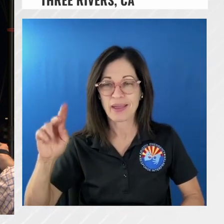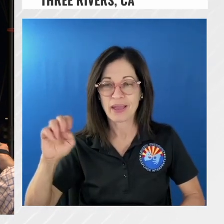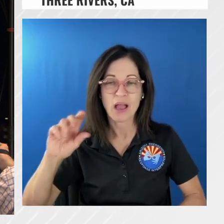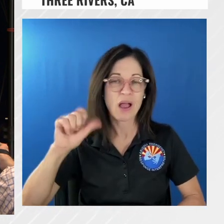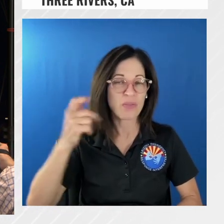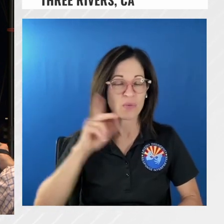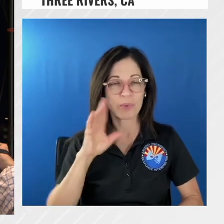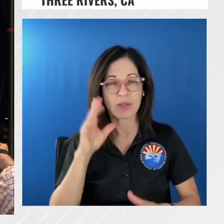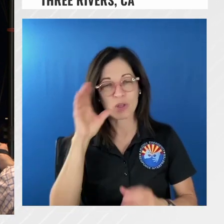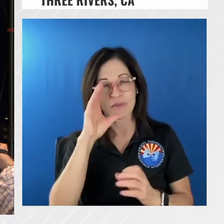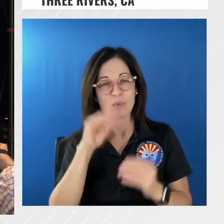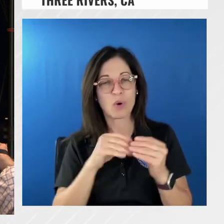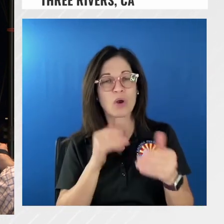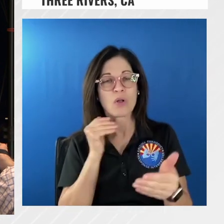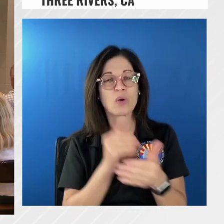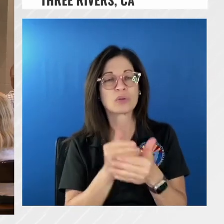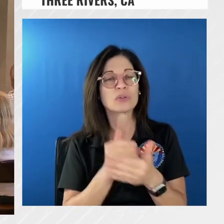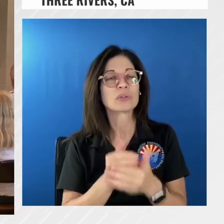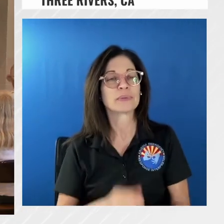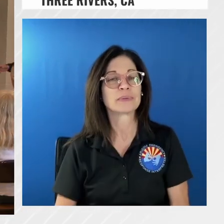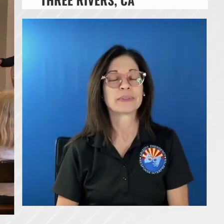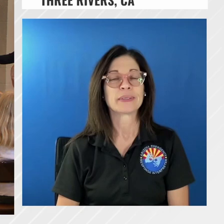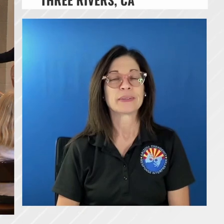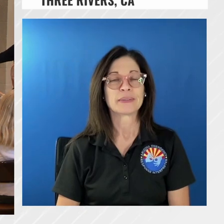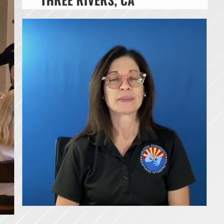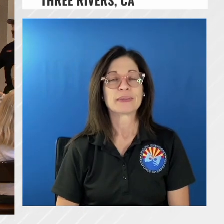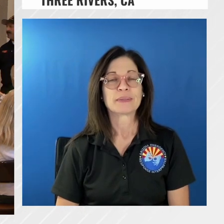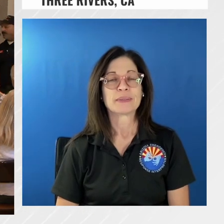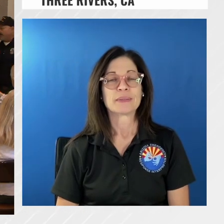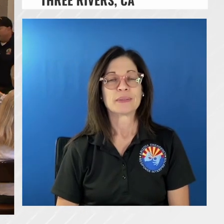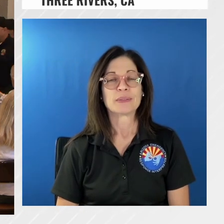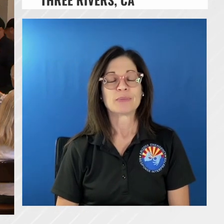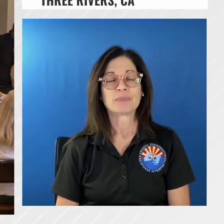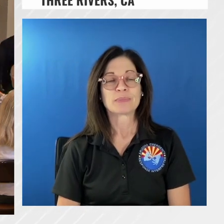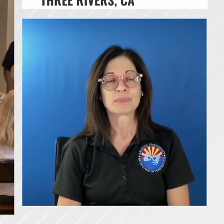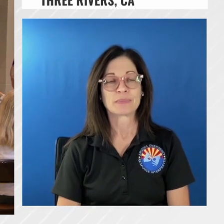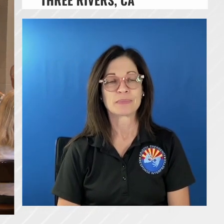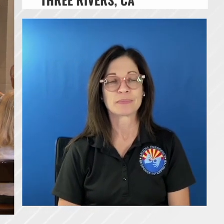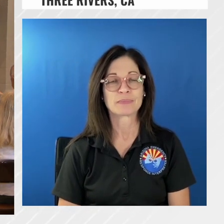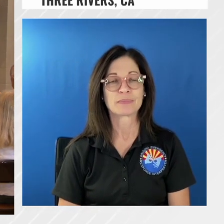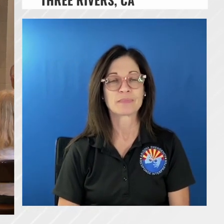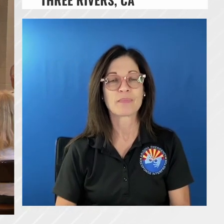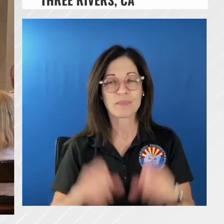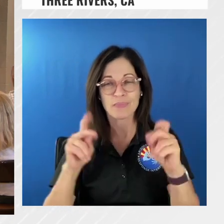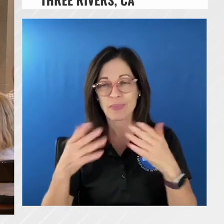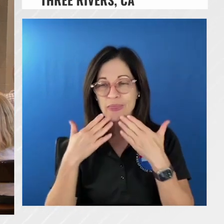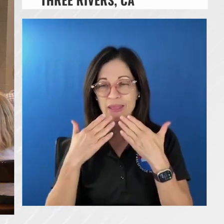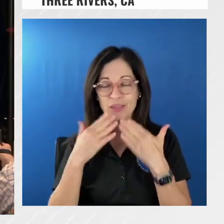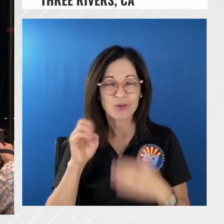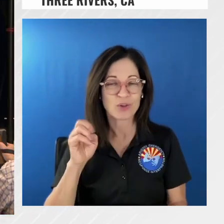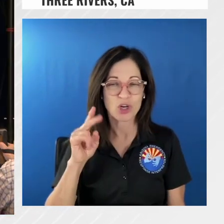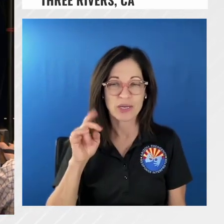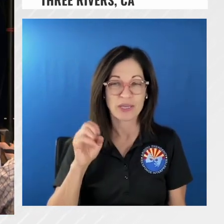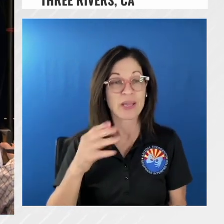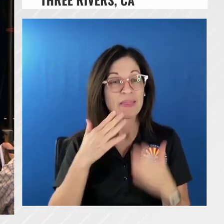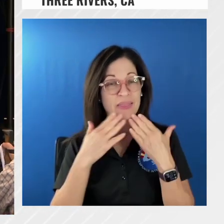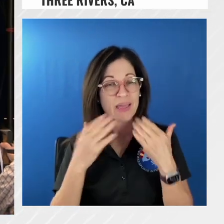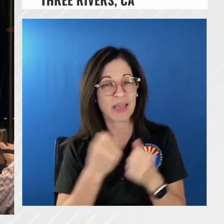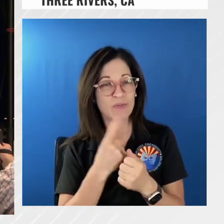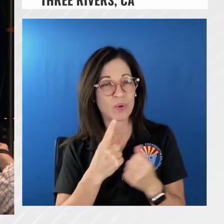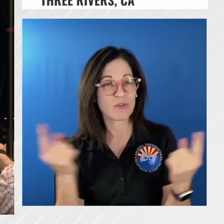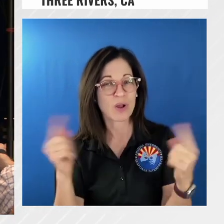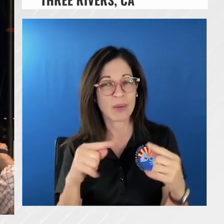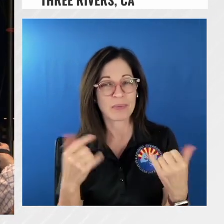closer so all right thank you and appreciate that and thank you all for coming again this evening